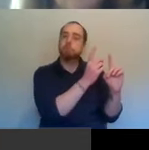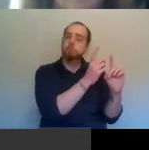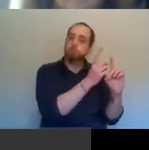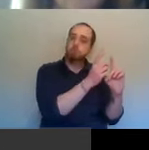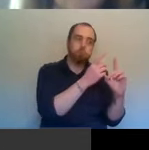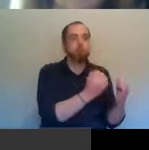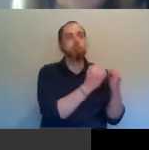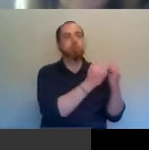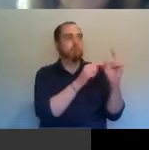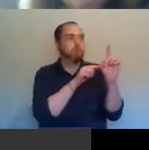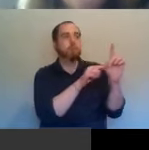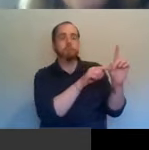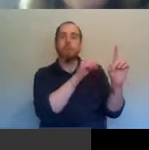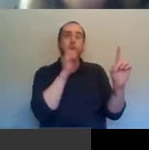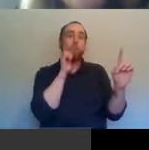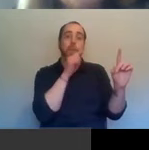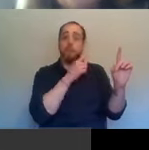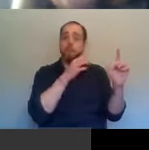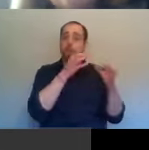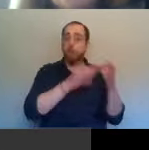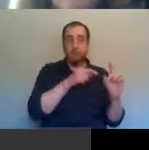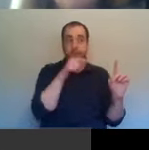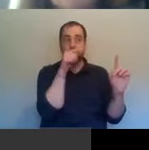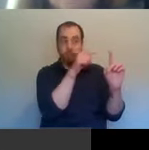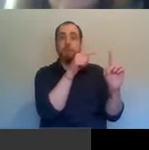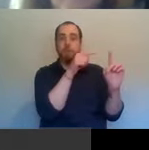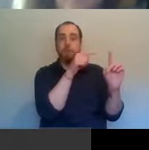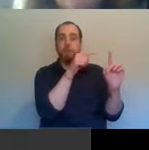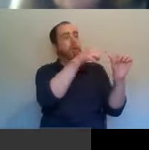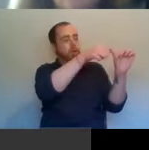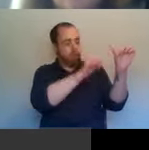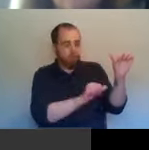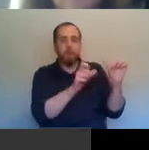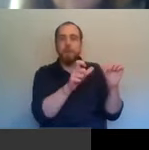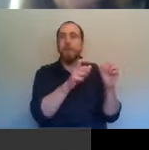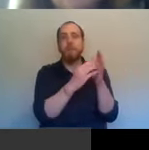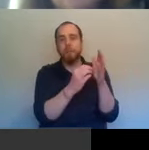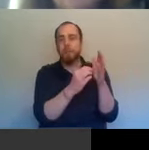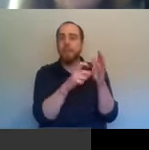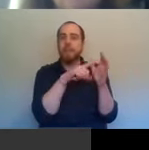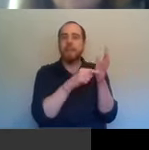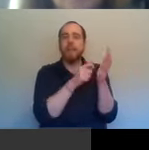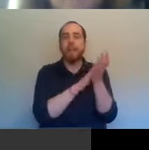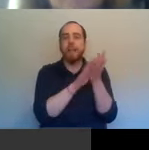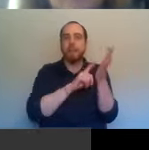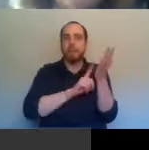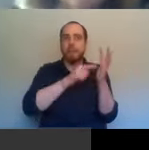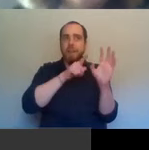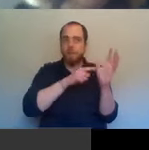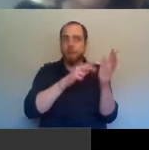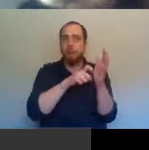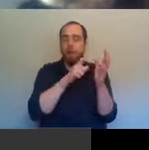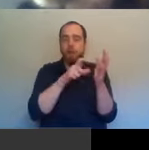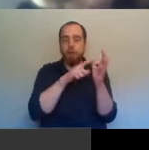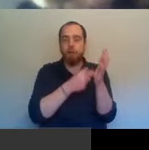you know, on the island. But you then move into Kathleen Clarke, Lord Mayor of Dublin. There are more of them there than